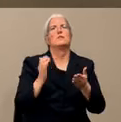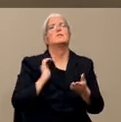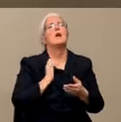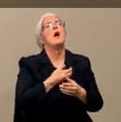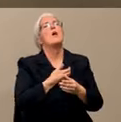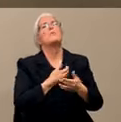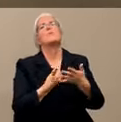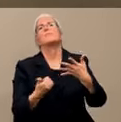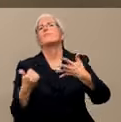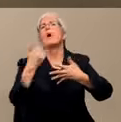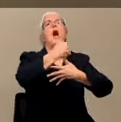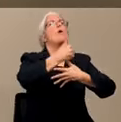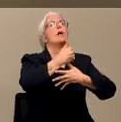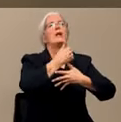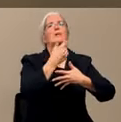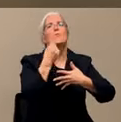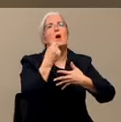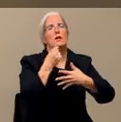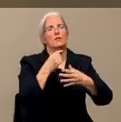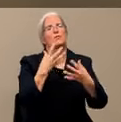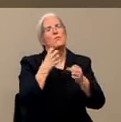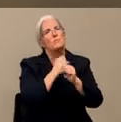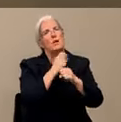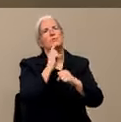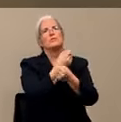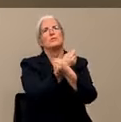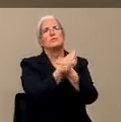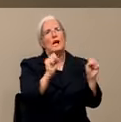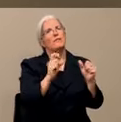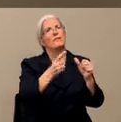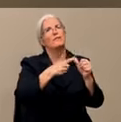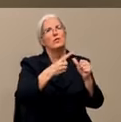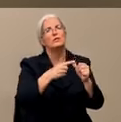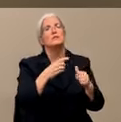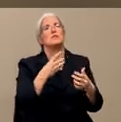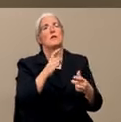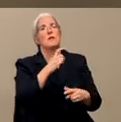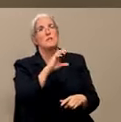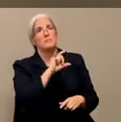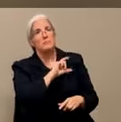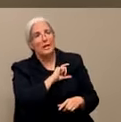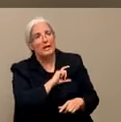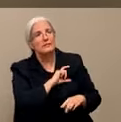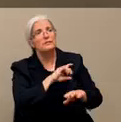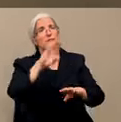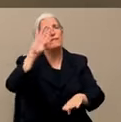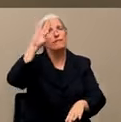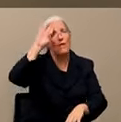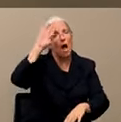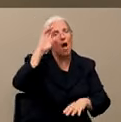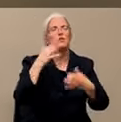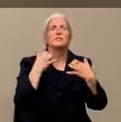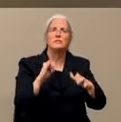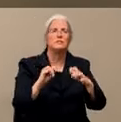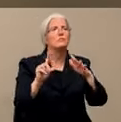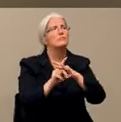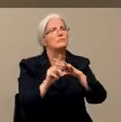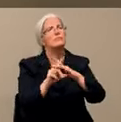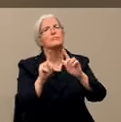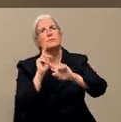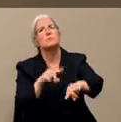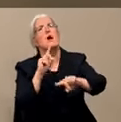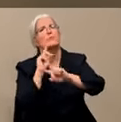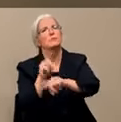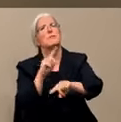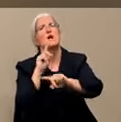Police and fire especially are responding as normally, and all departments of the city